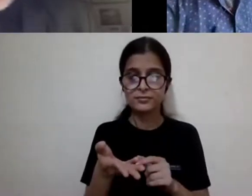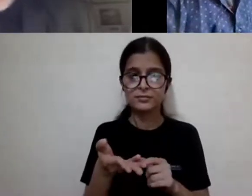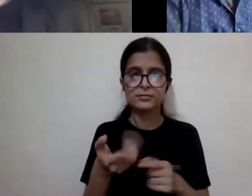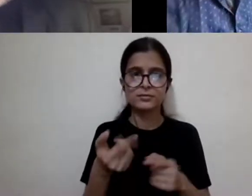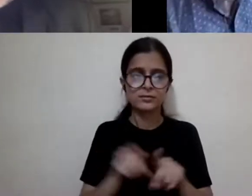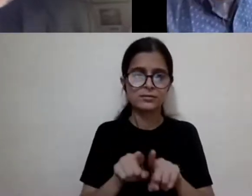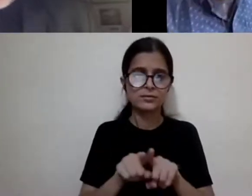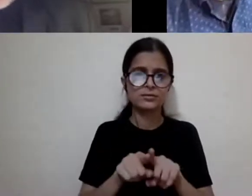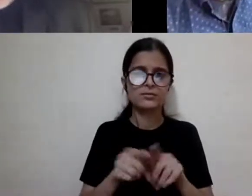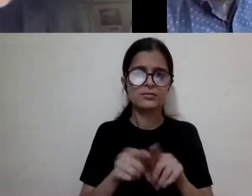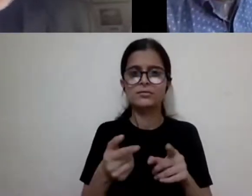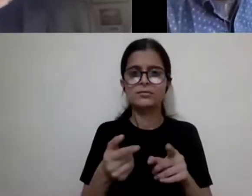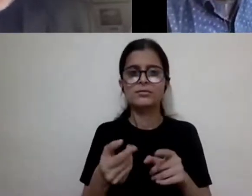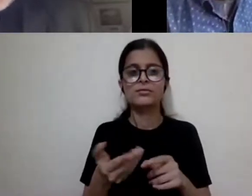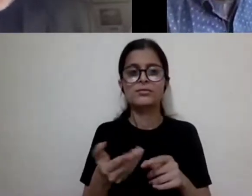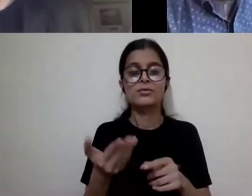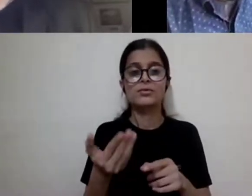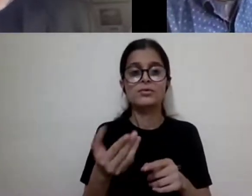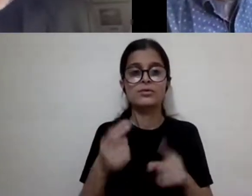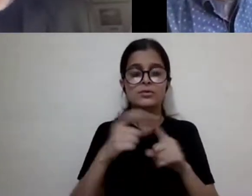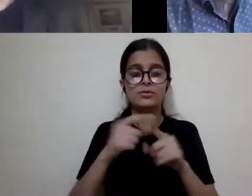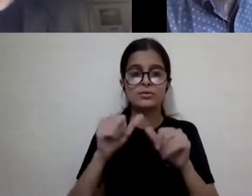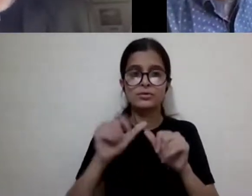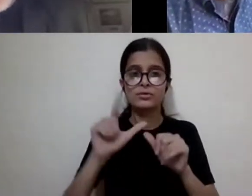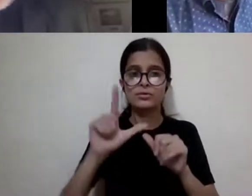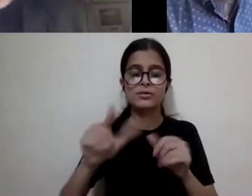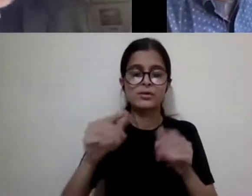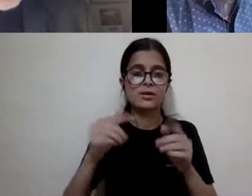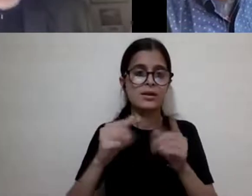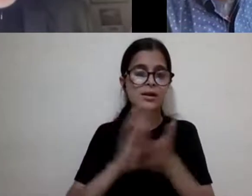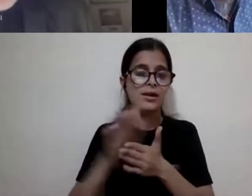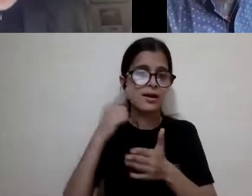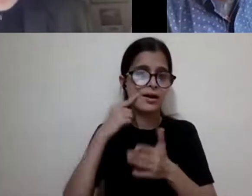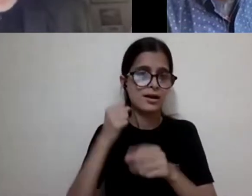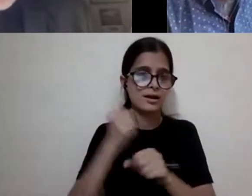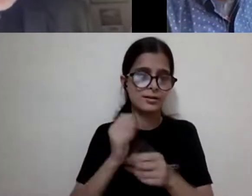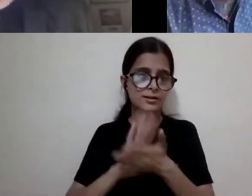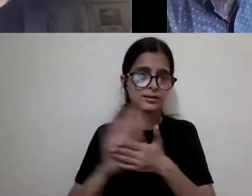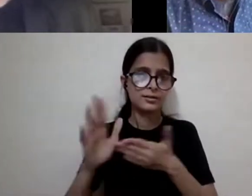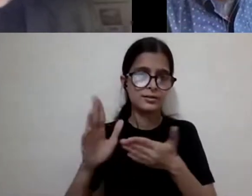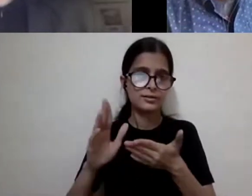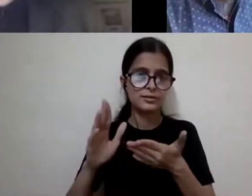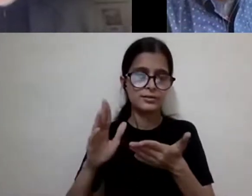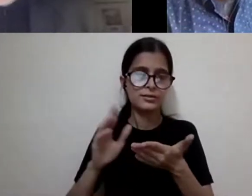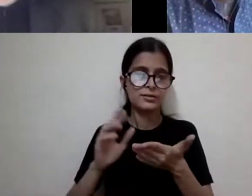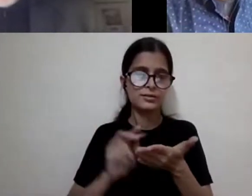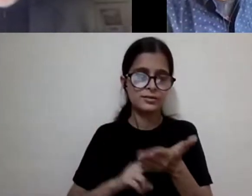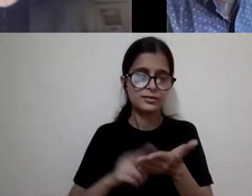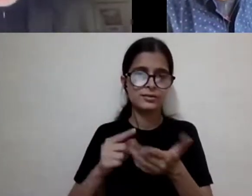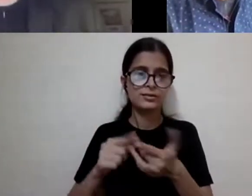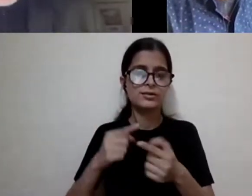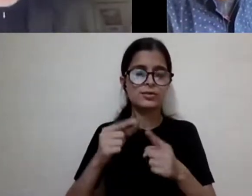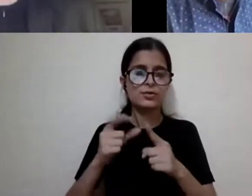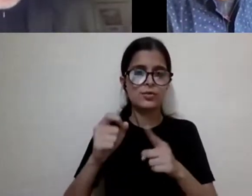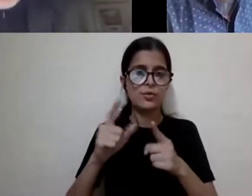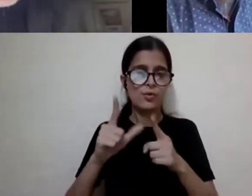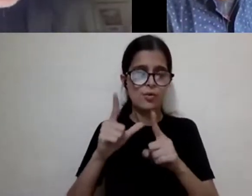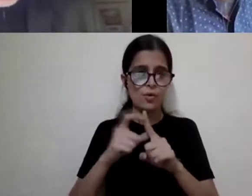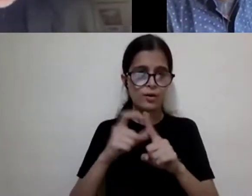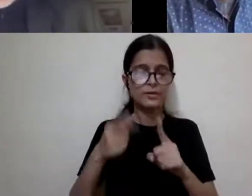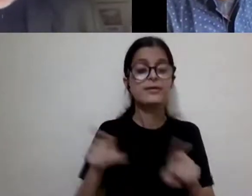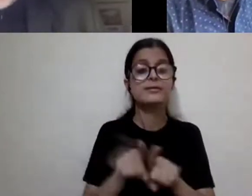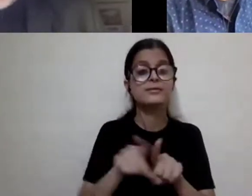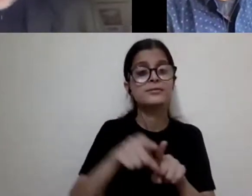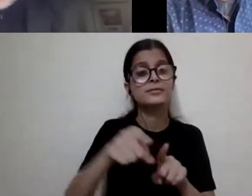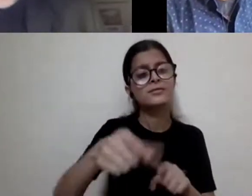New York parlance called Delhi, New York, and it is spelled D-E-L-H-I. And nobody really knows why it's